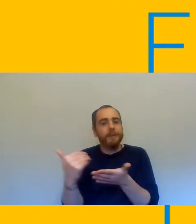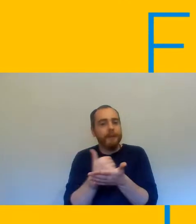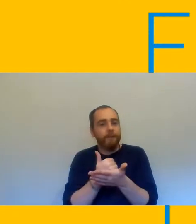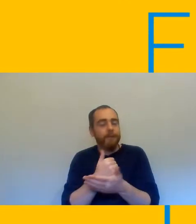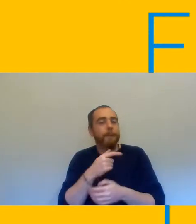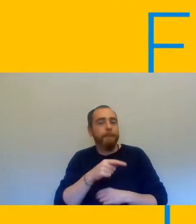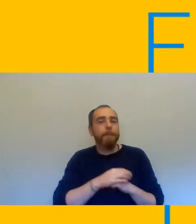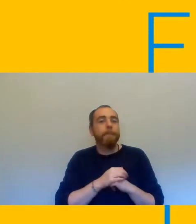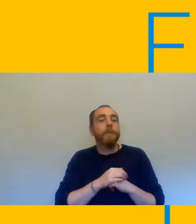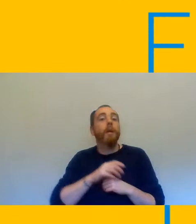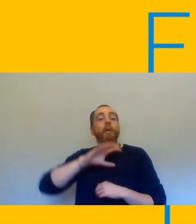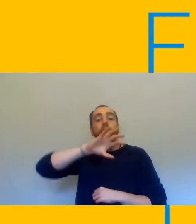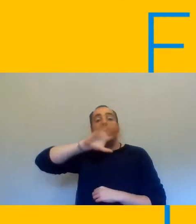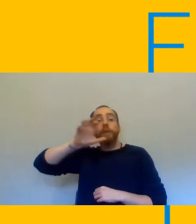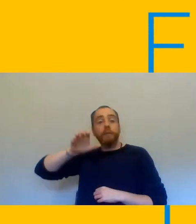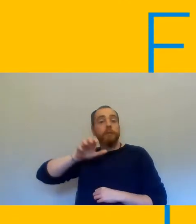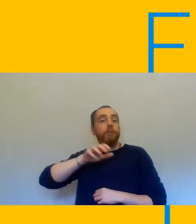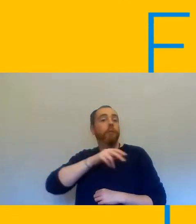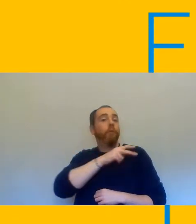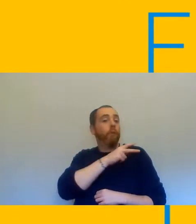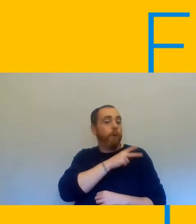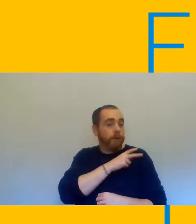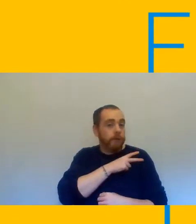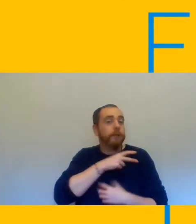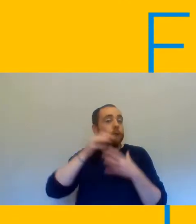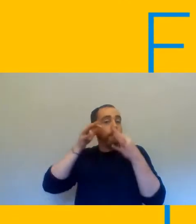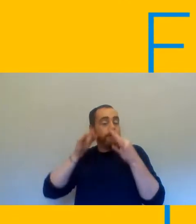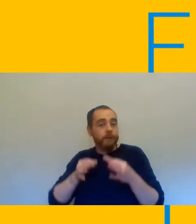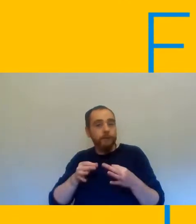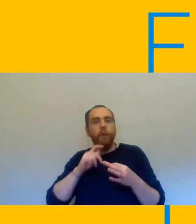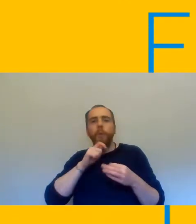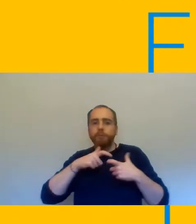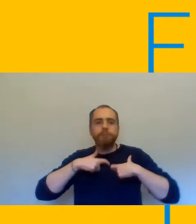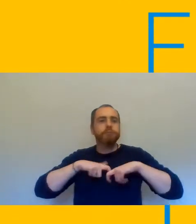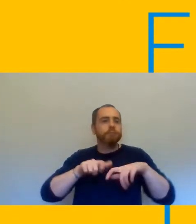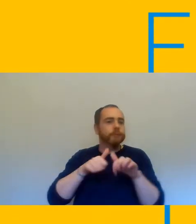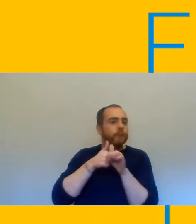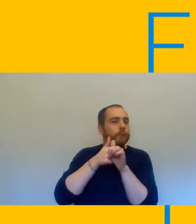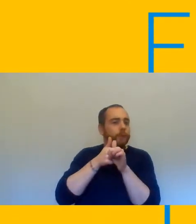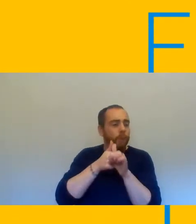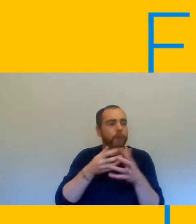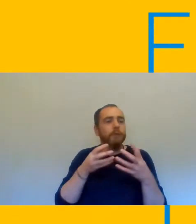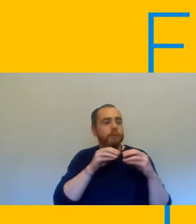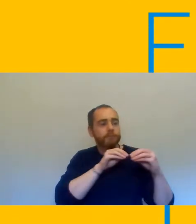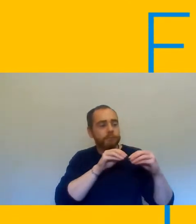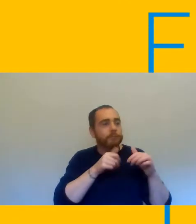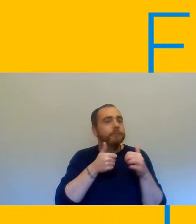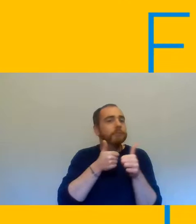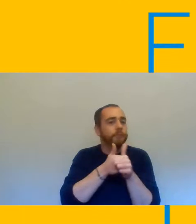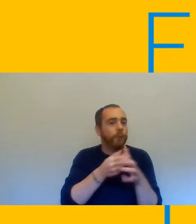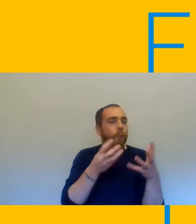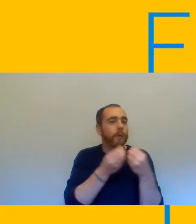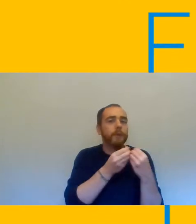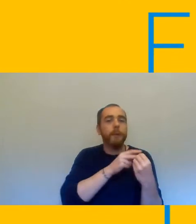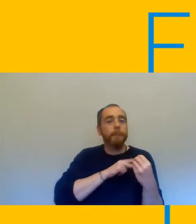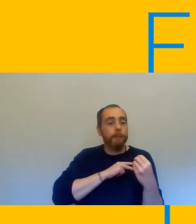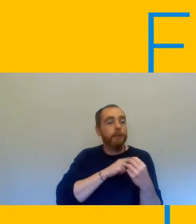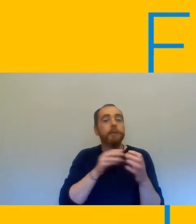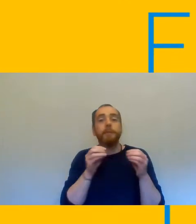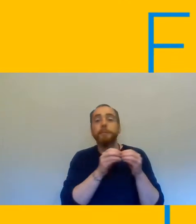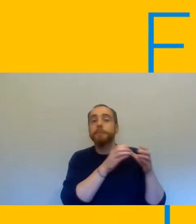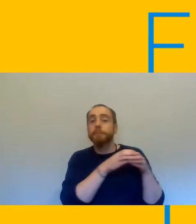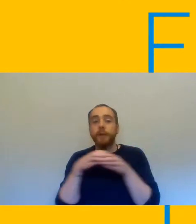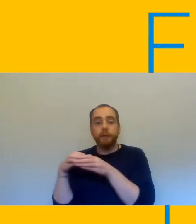and regional officials will continue to provide support to members and branches in particular those of you that are dealing with rogue